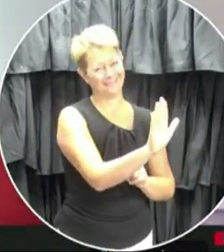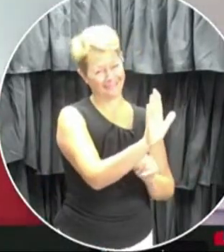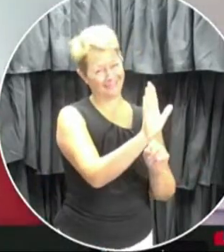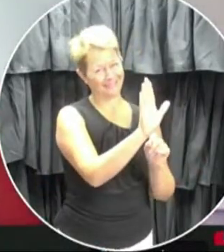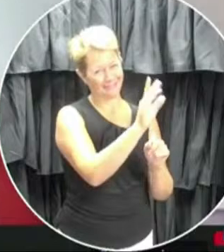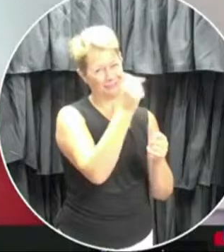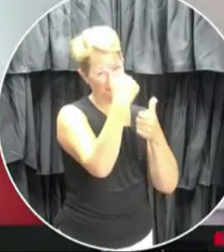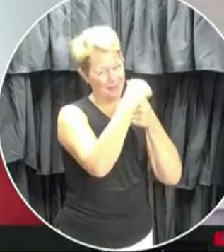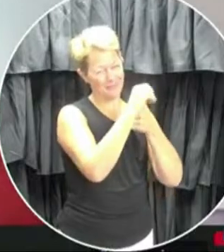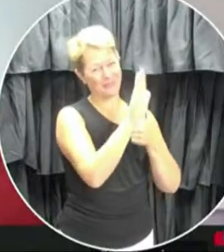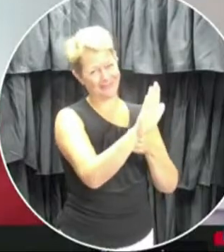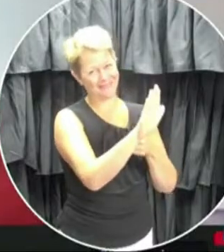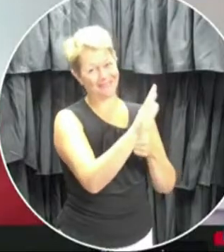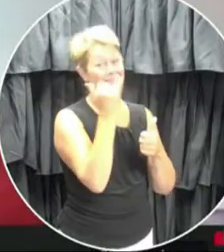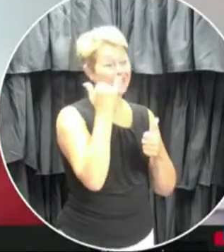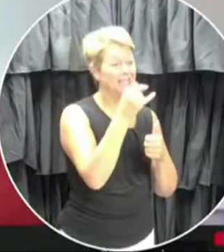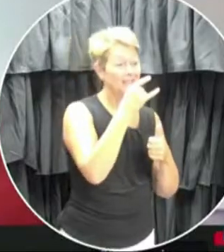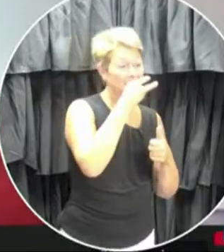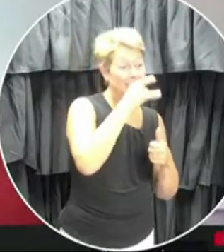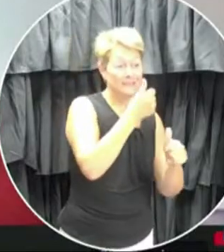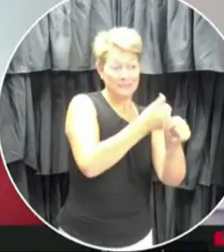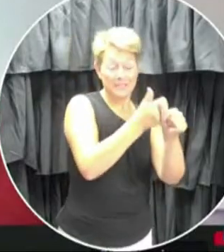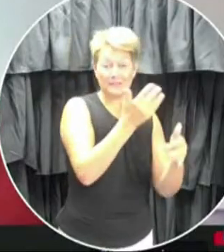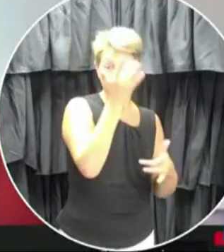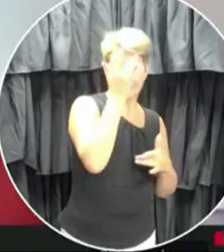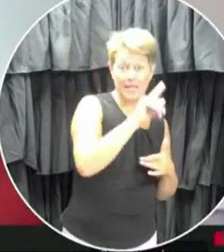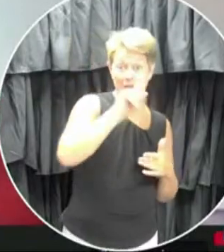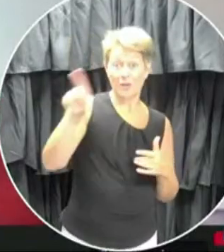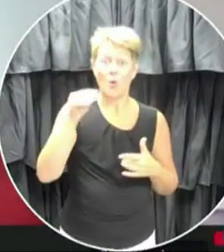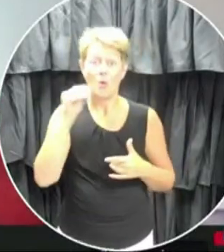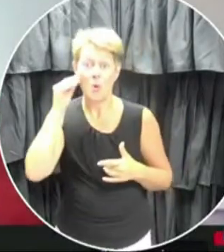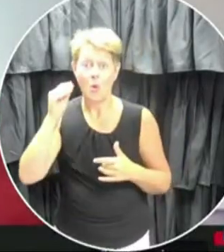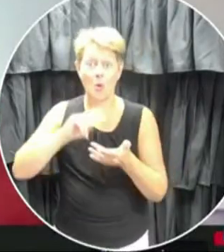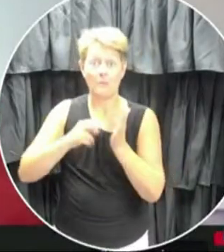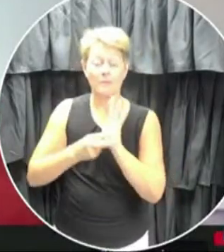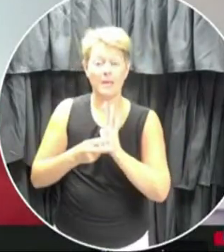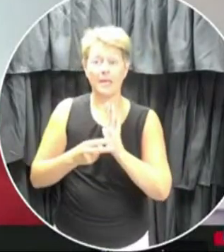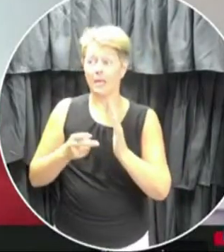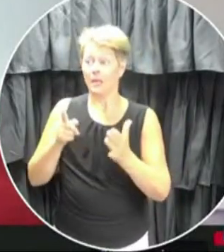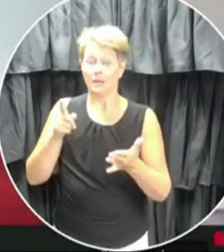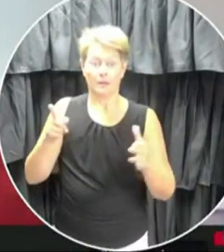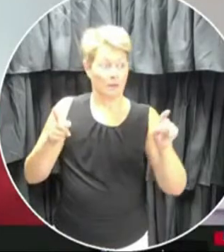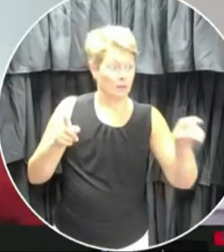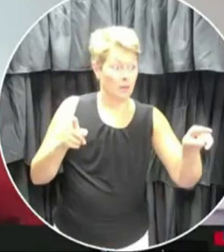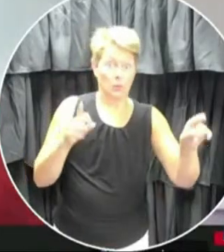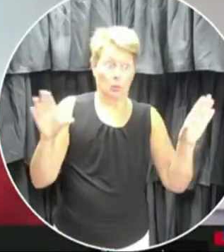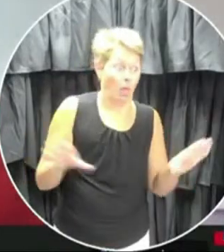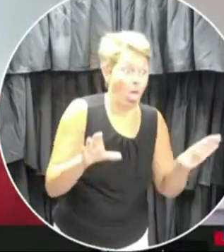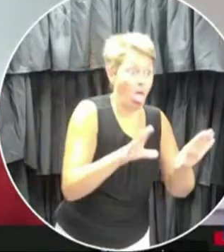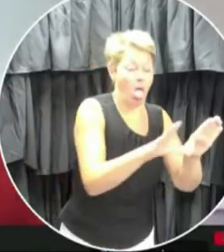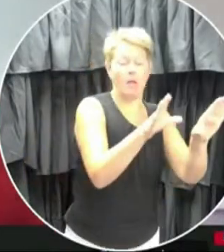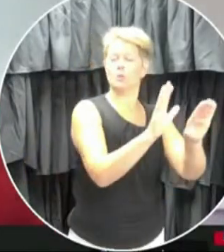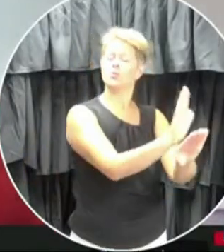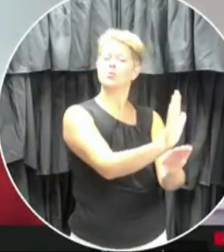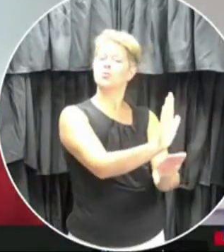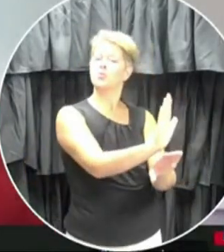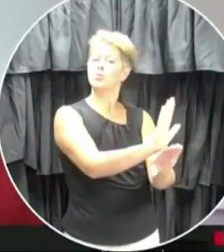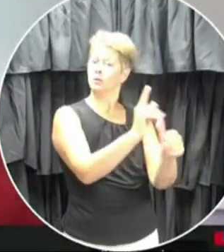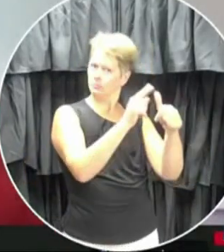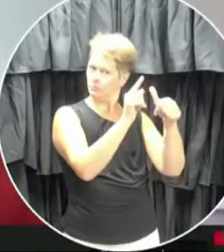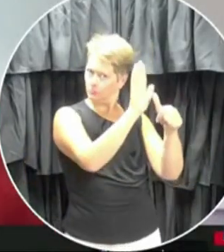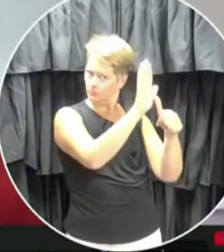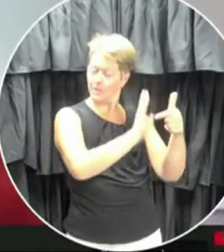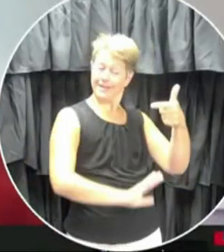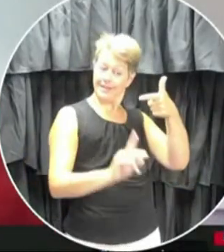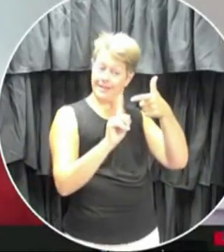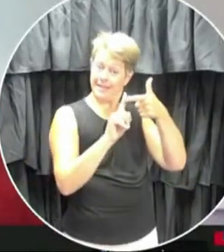because a child gets sick and has to go home doesn't mean that, you know, anything is going to have to happen in that classroom. So that's the first thing. The second